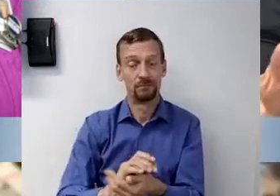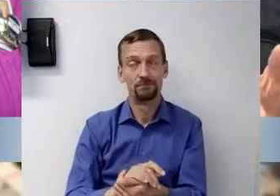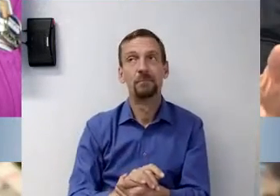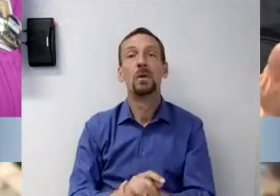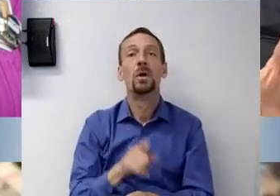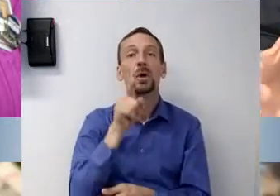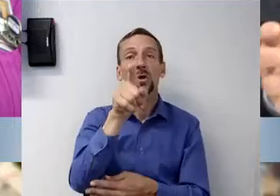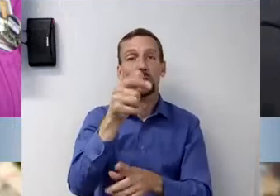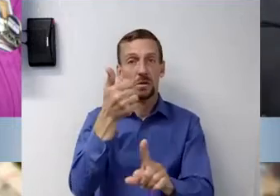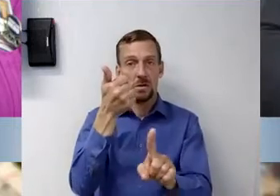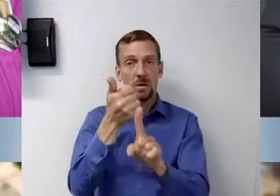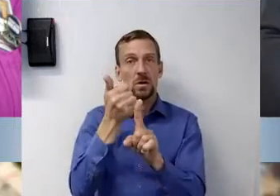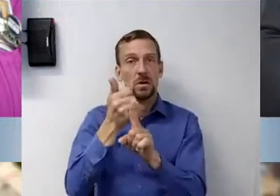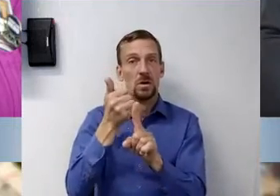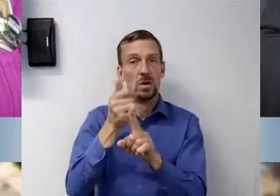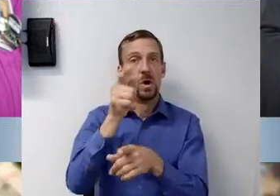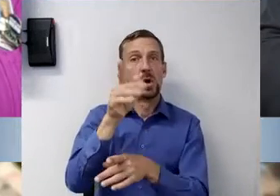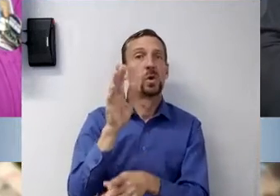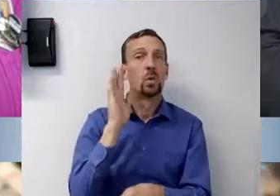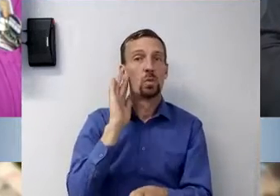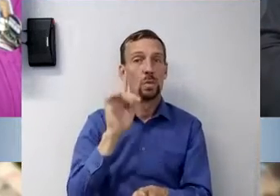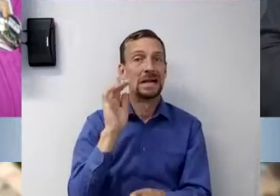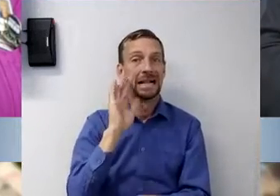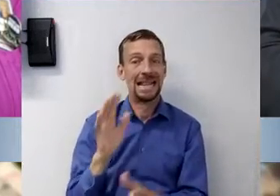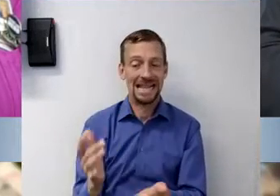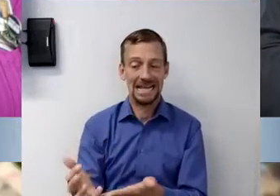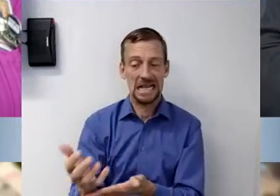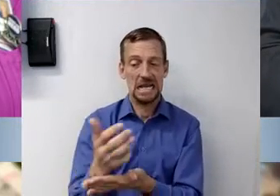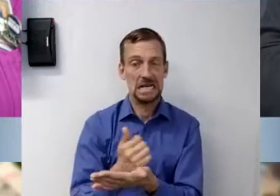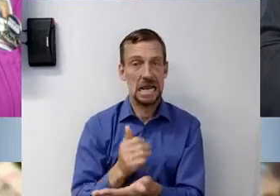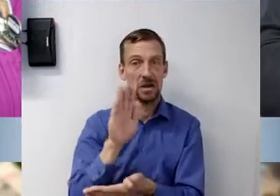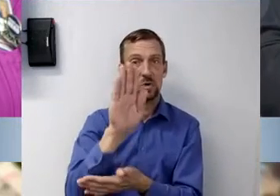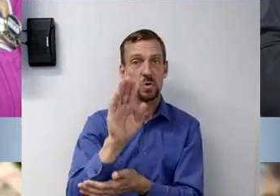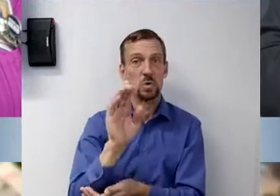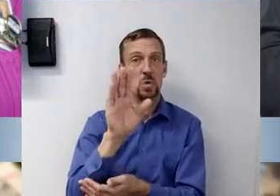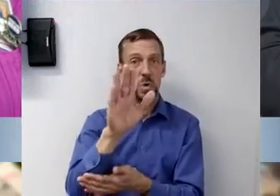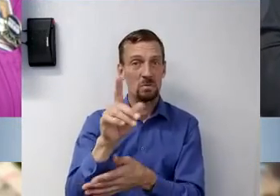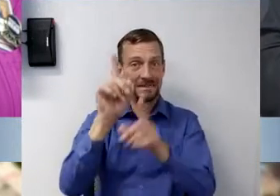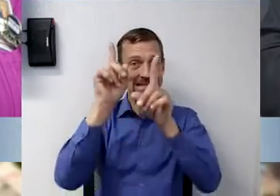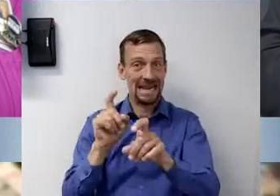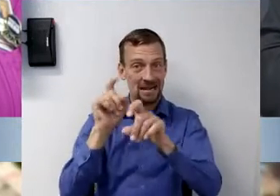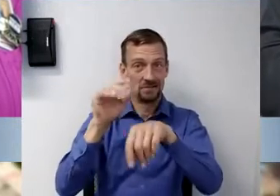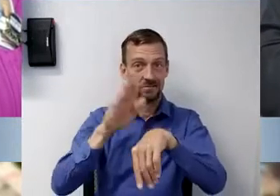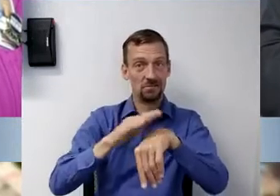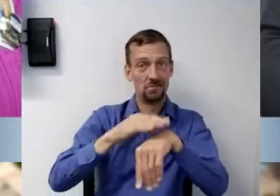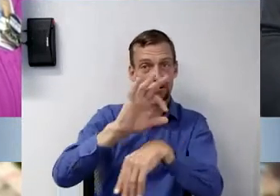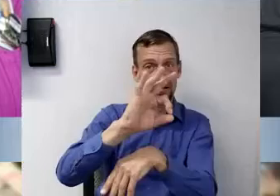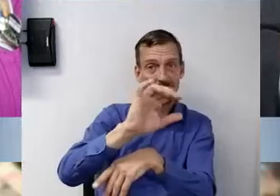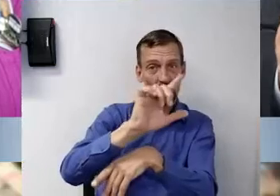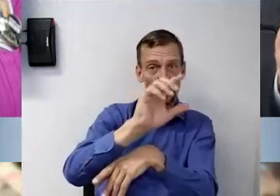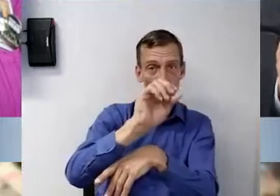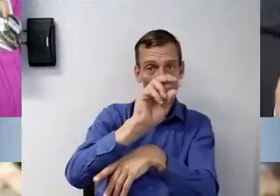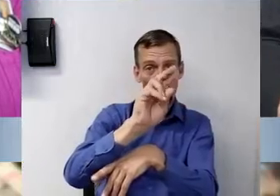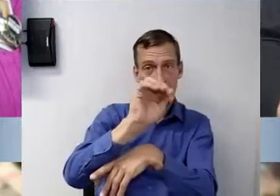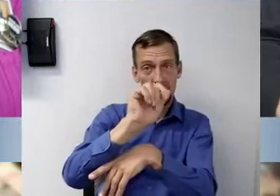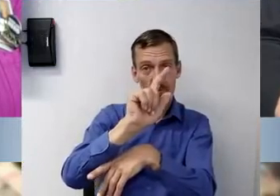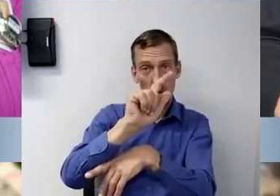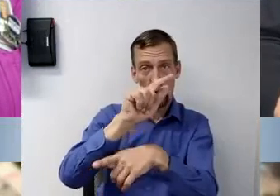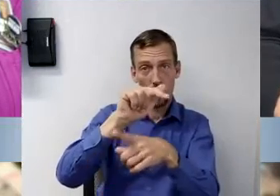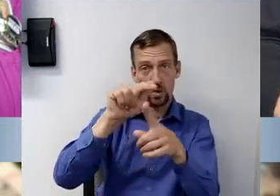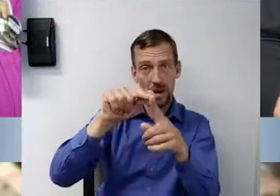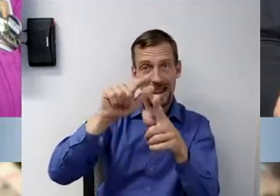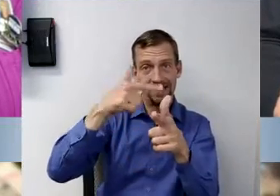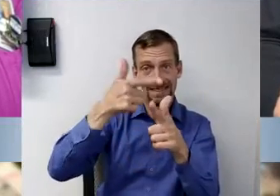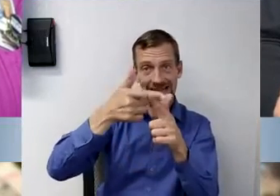you will be, the specimen will be collected here, generally on Floral Street, and the test